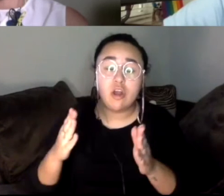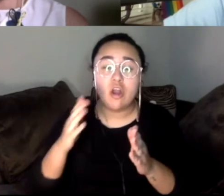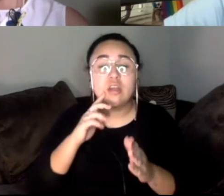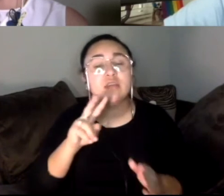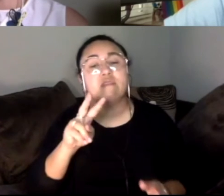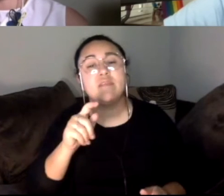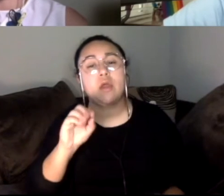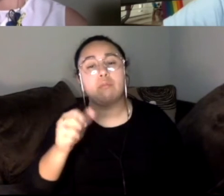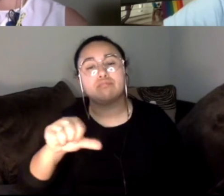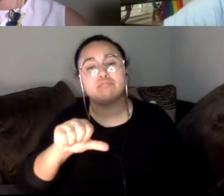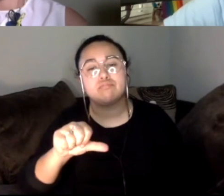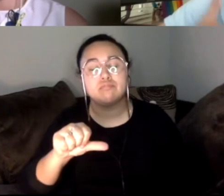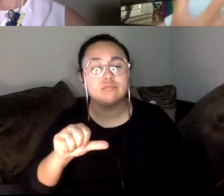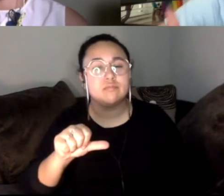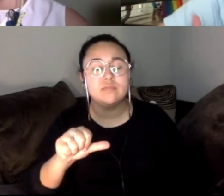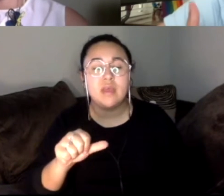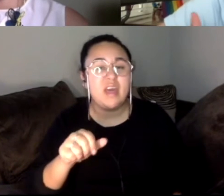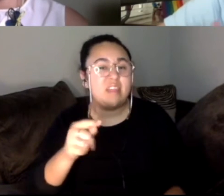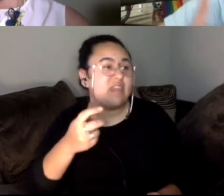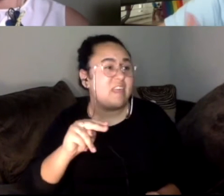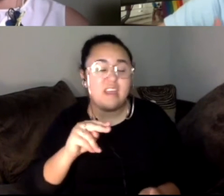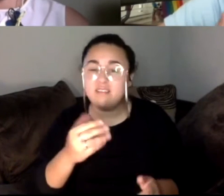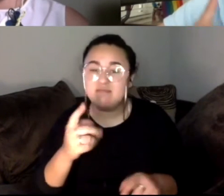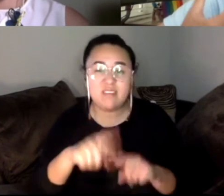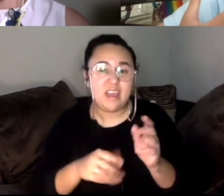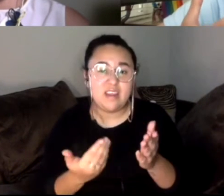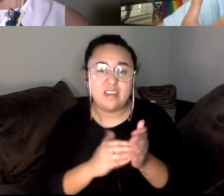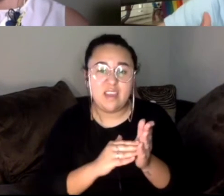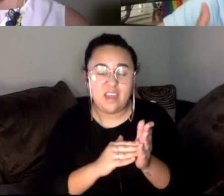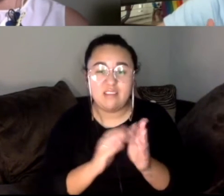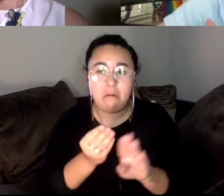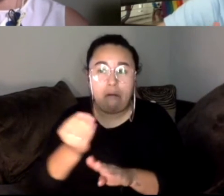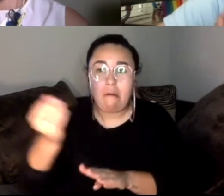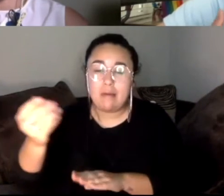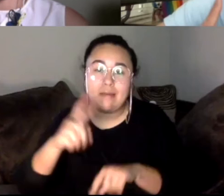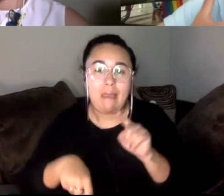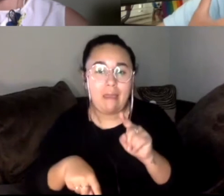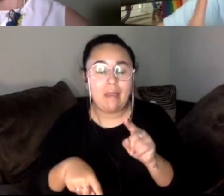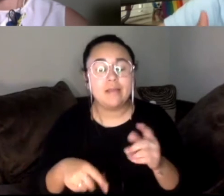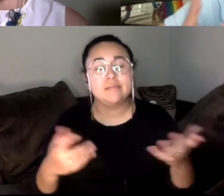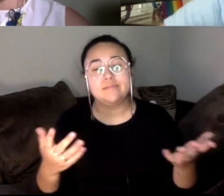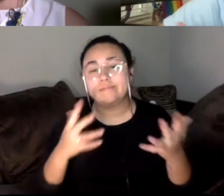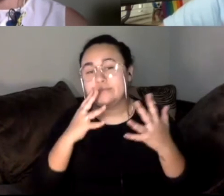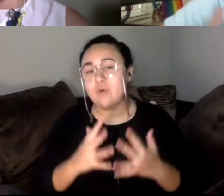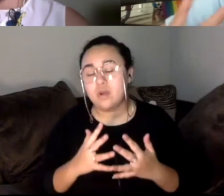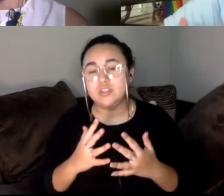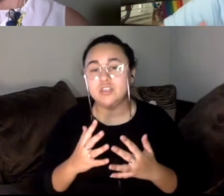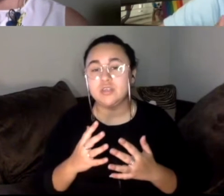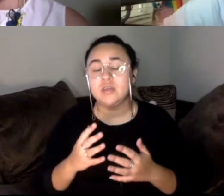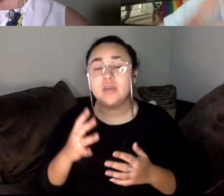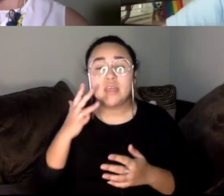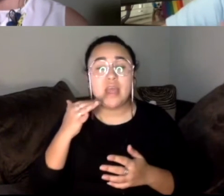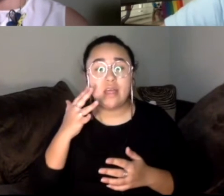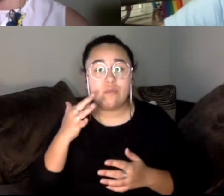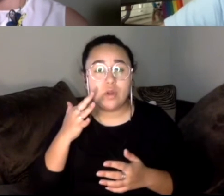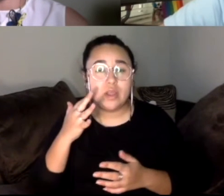our legislation, unfortunately. So those are all things at stake. And really having California's blue led by a Republican